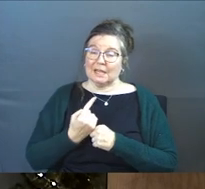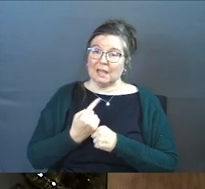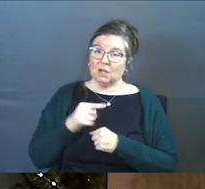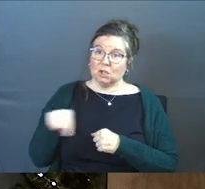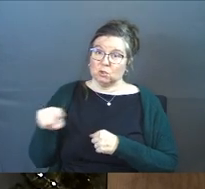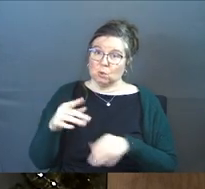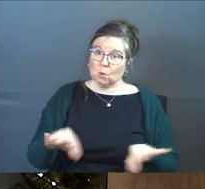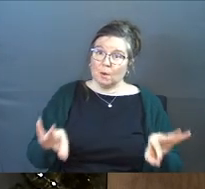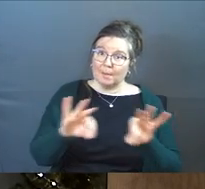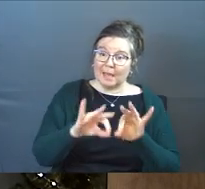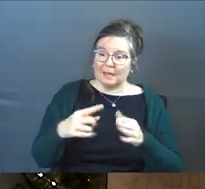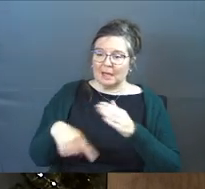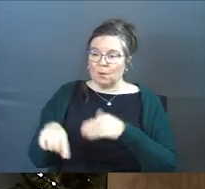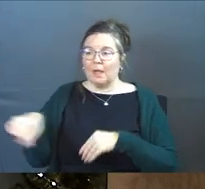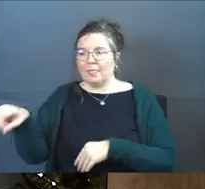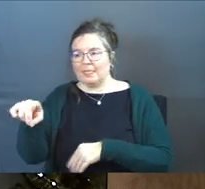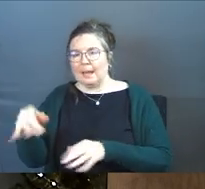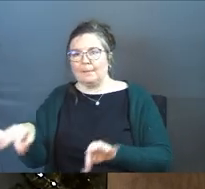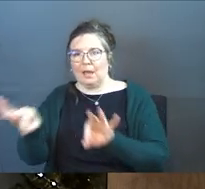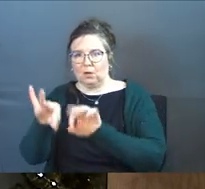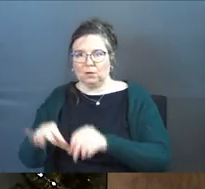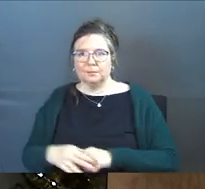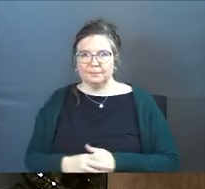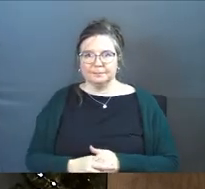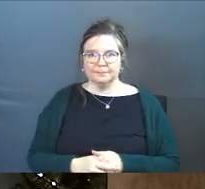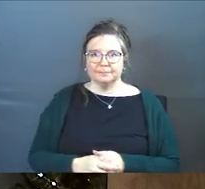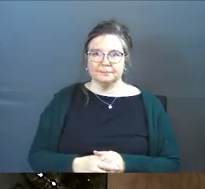is you matter. Next week is they matter.